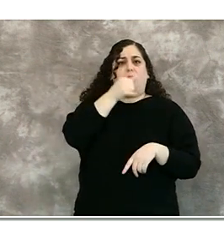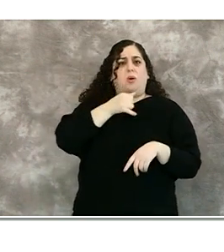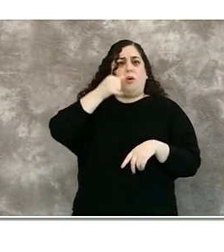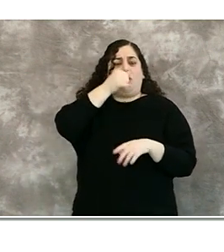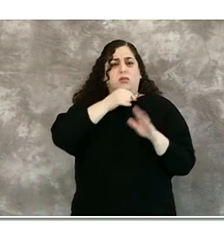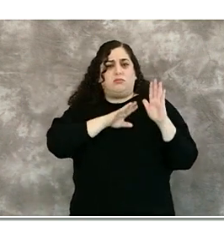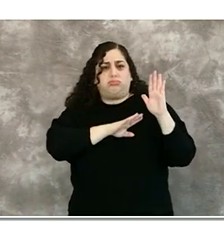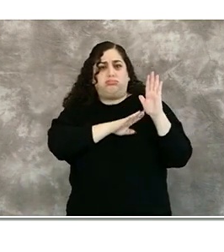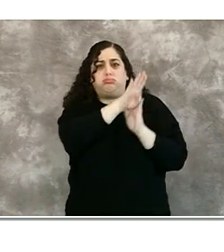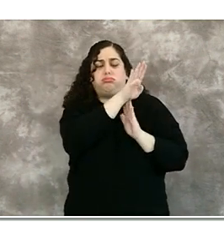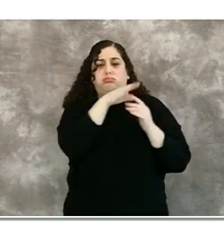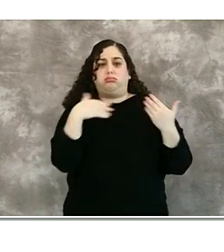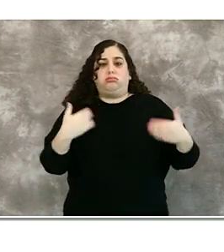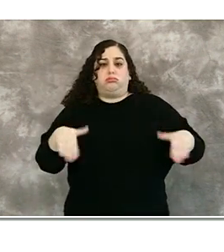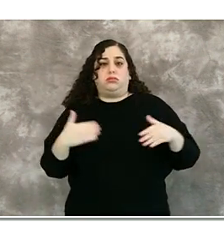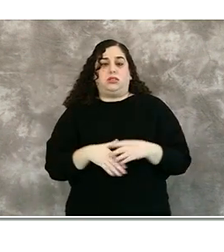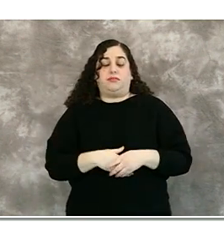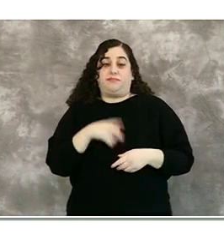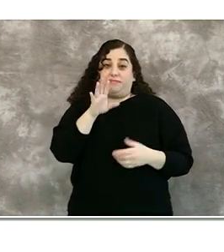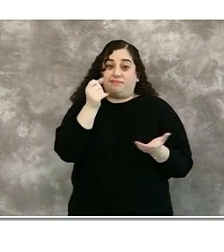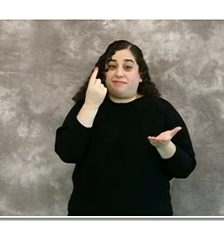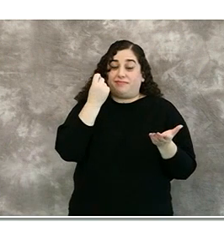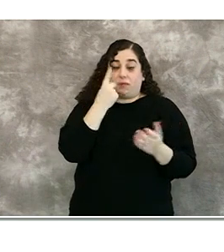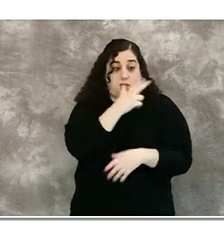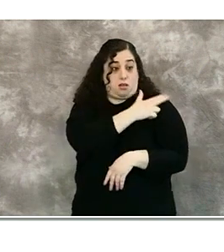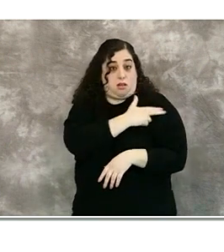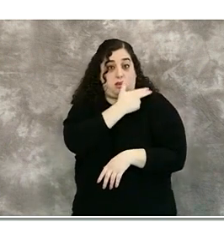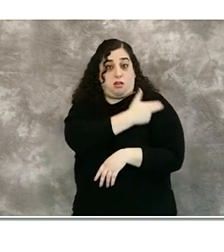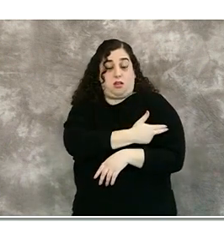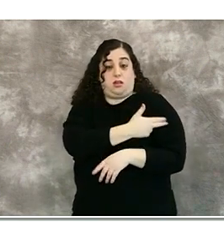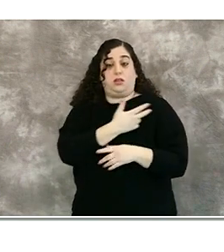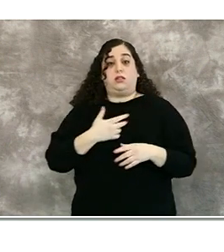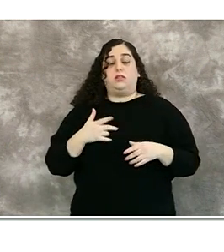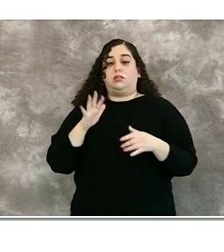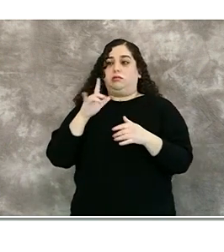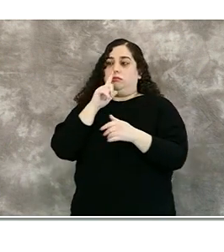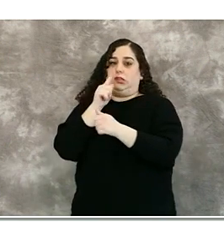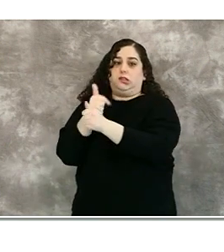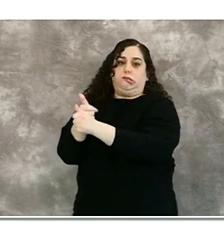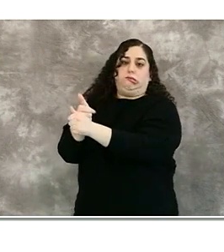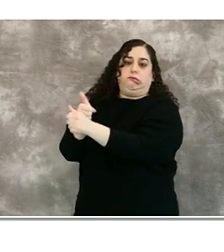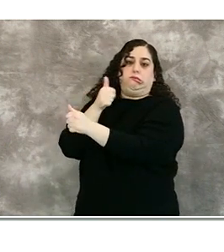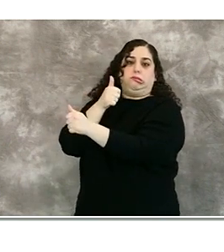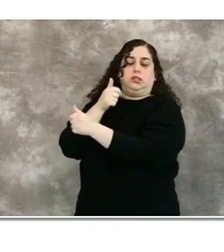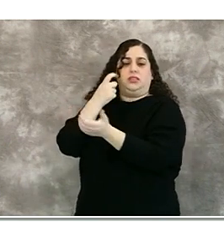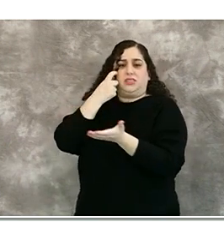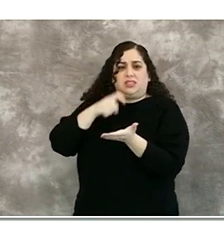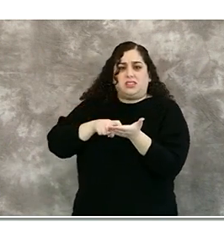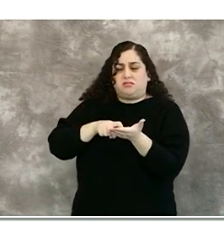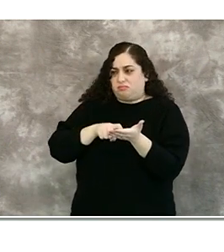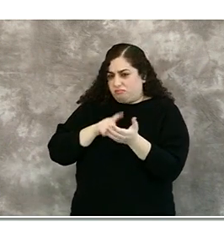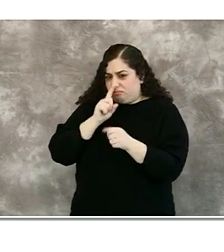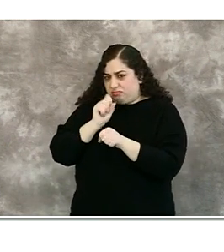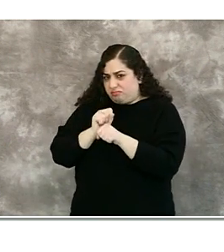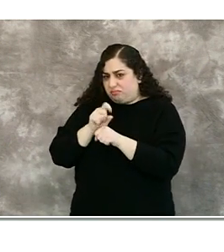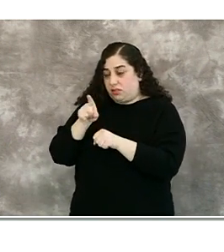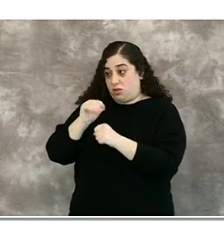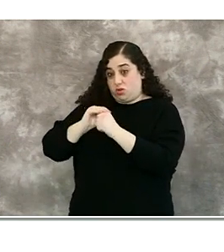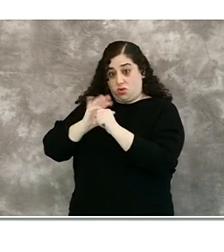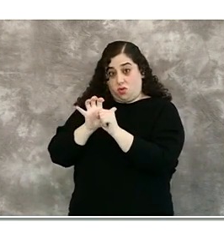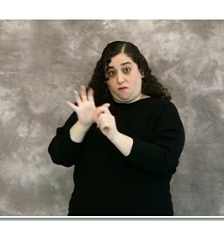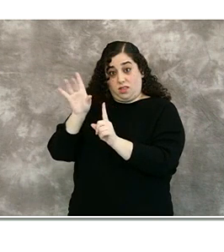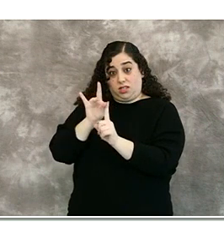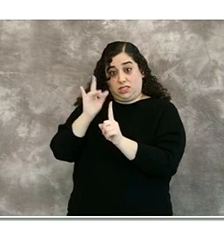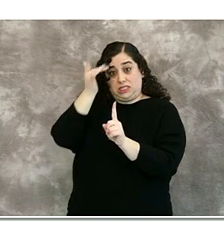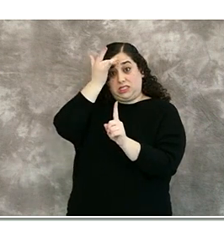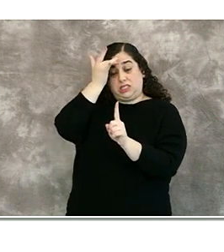It's worth noting that hospitalizations lag behind detected cases and that statewide about 12